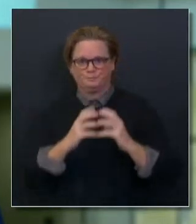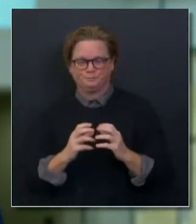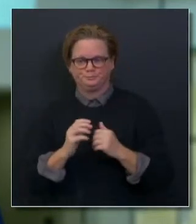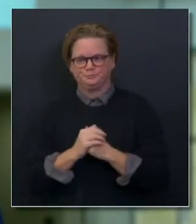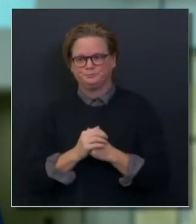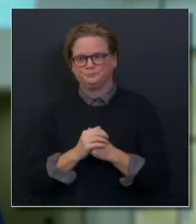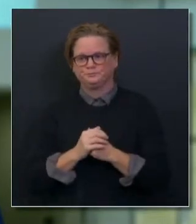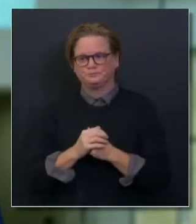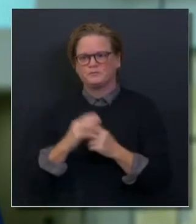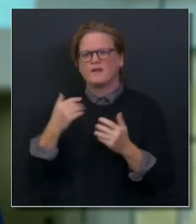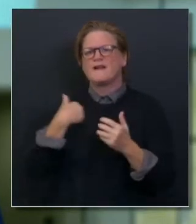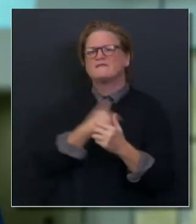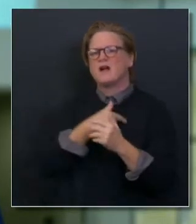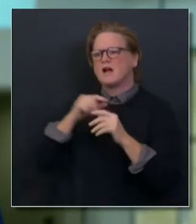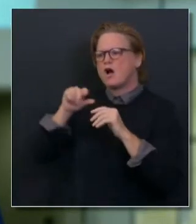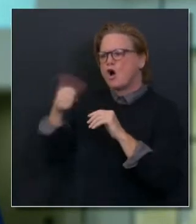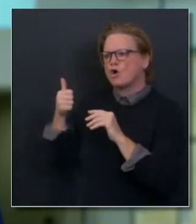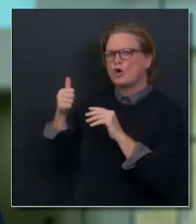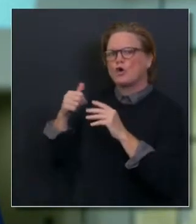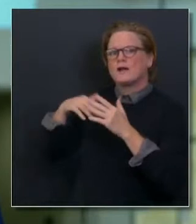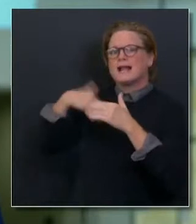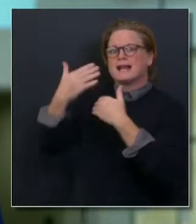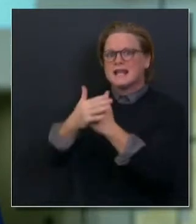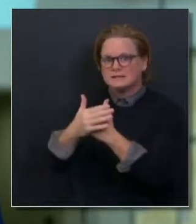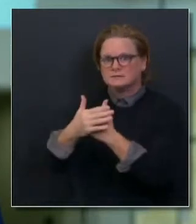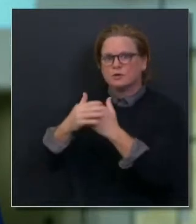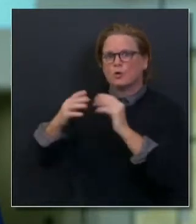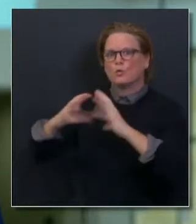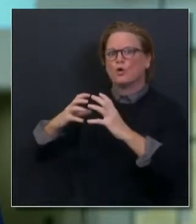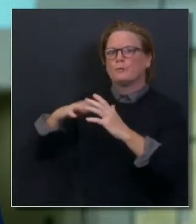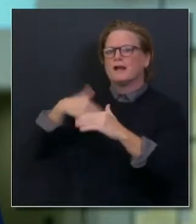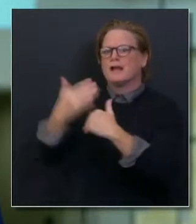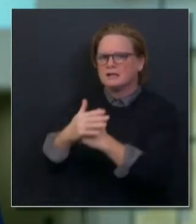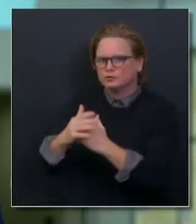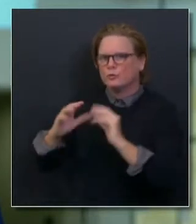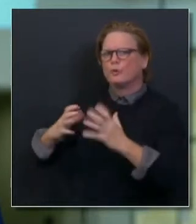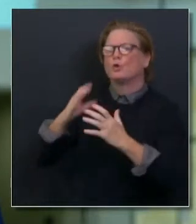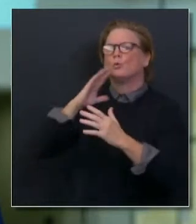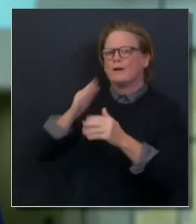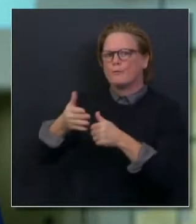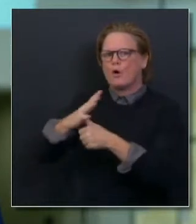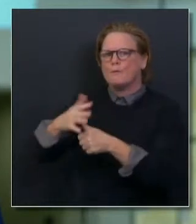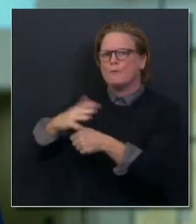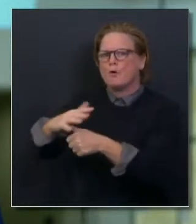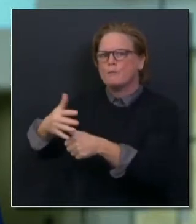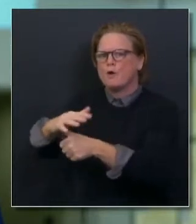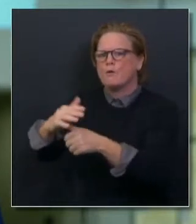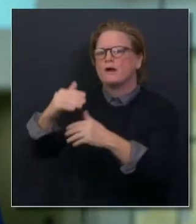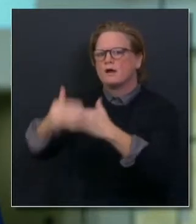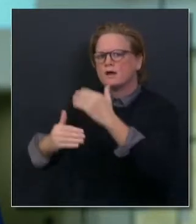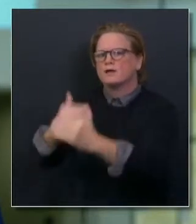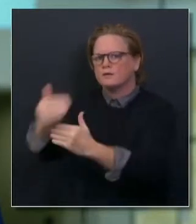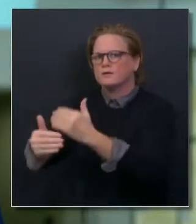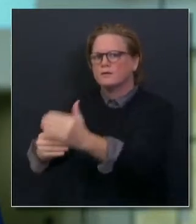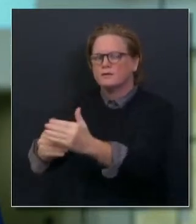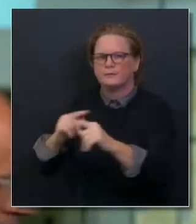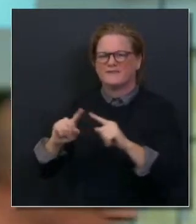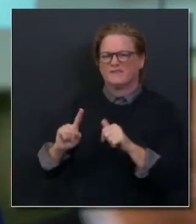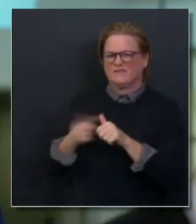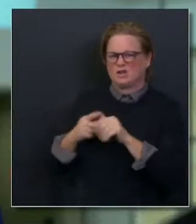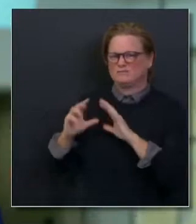ensure that that list of priorities are followed and that we can track it and share that with you moving forward.